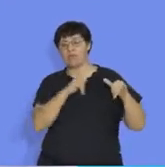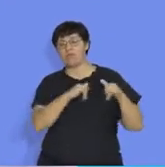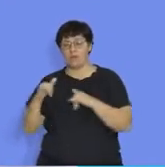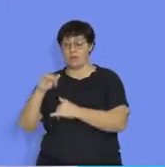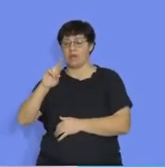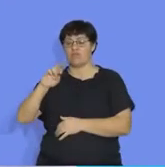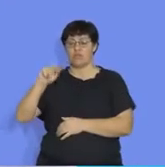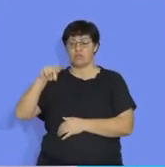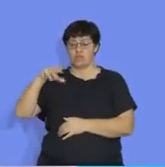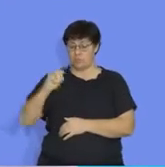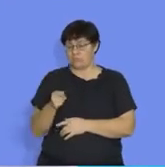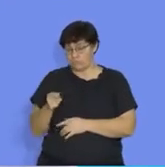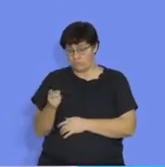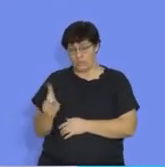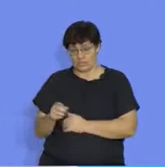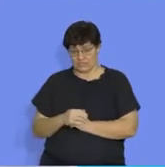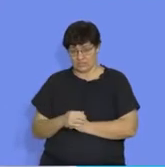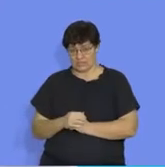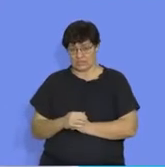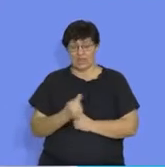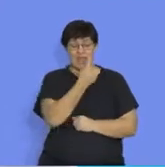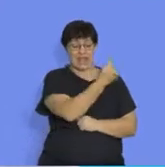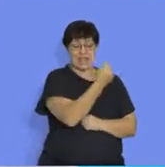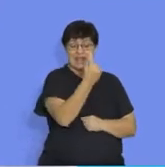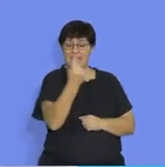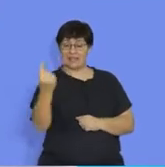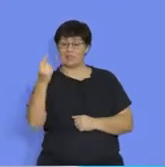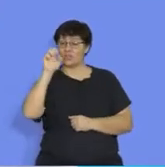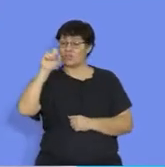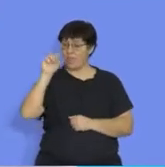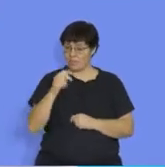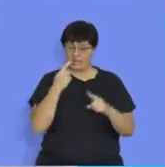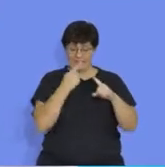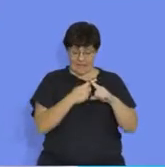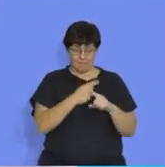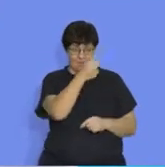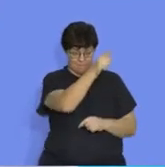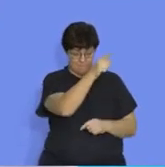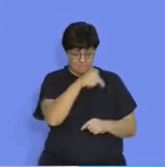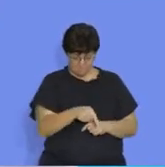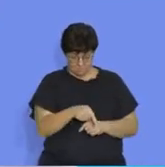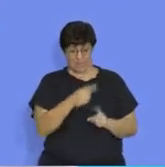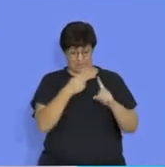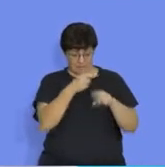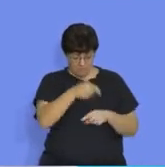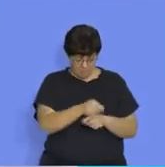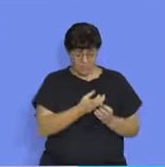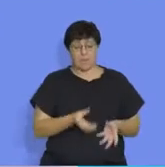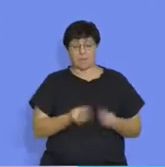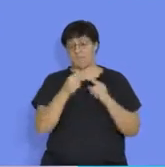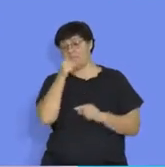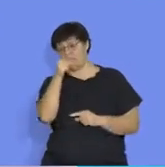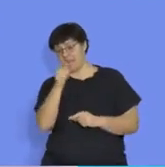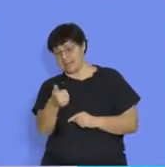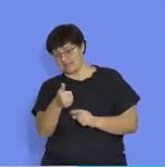what a common ratio is. It is the number that each term is multiplied by in order to get the